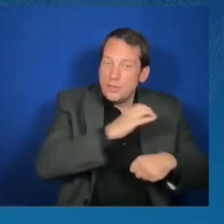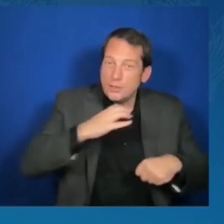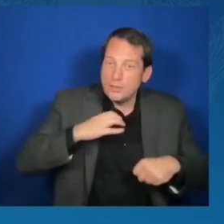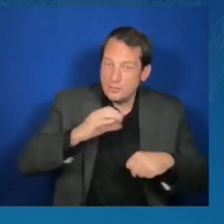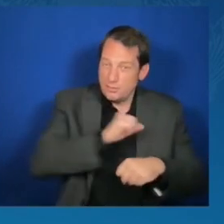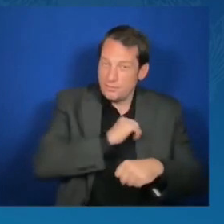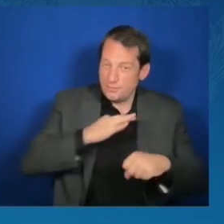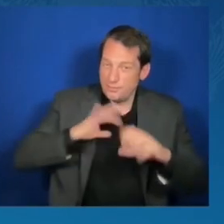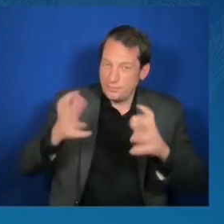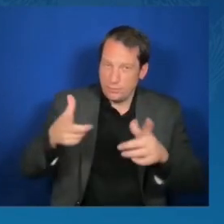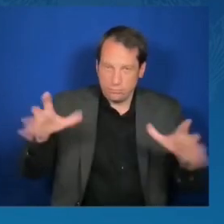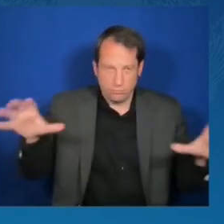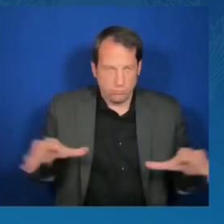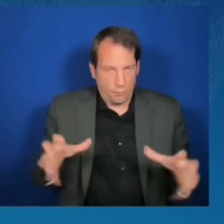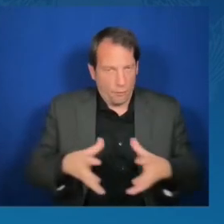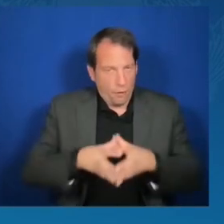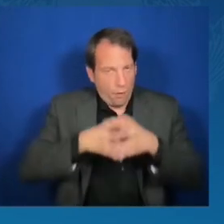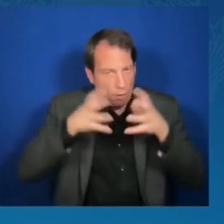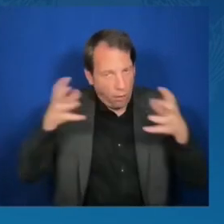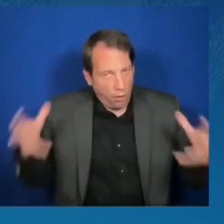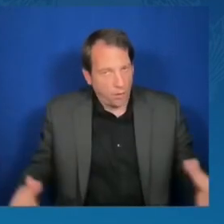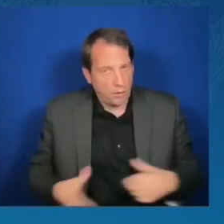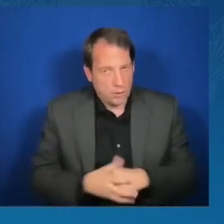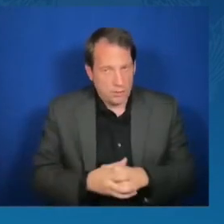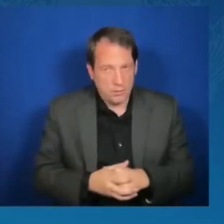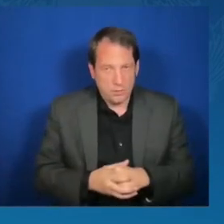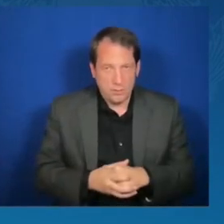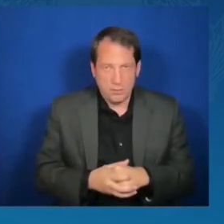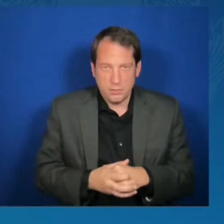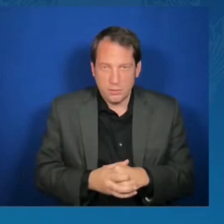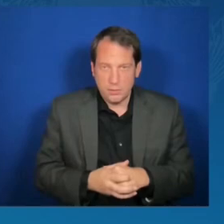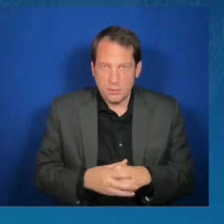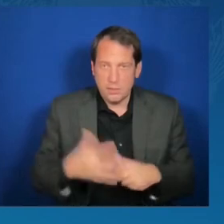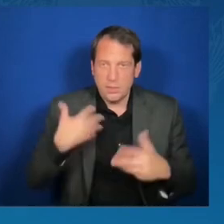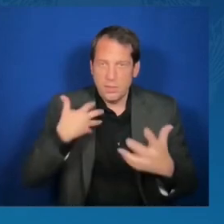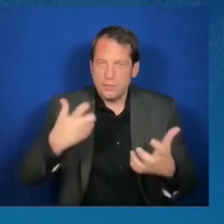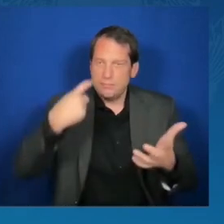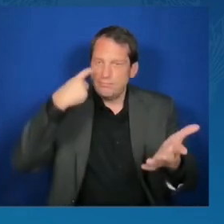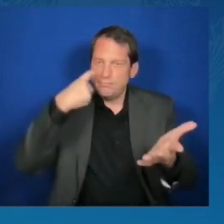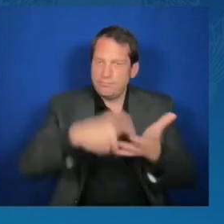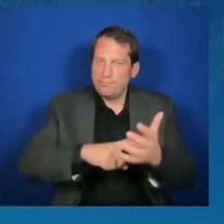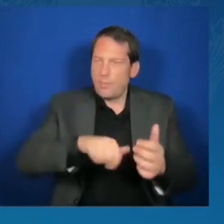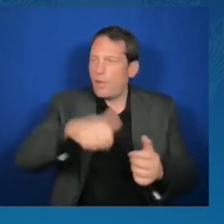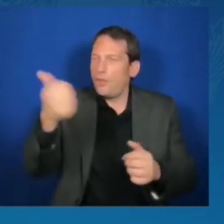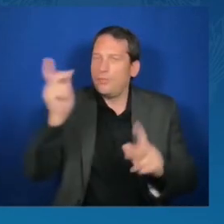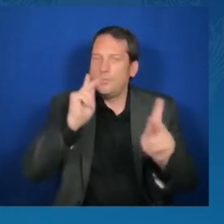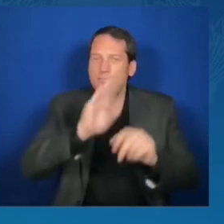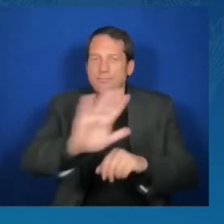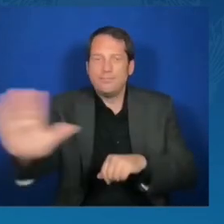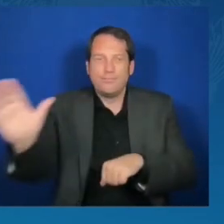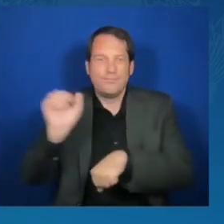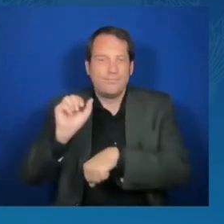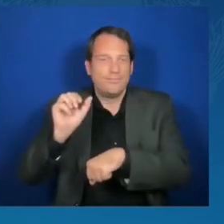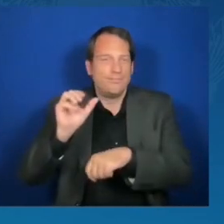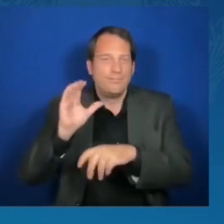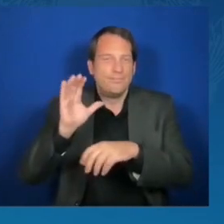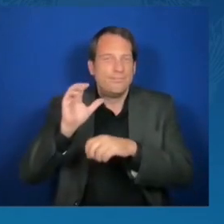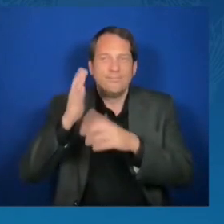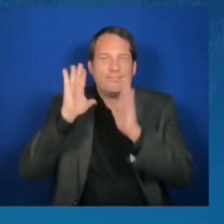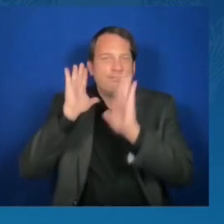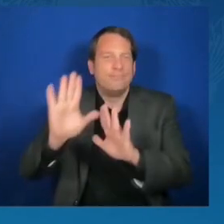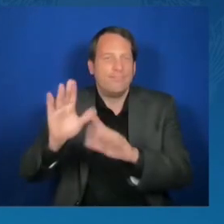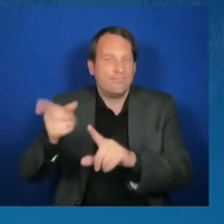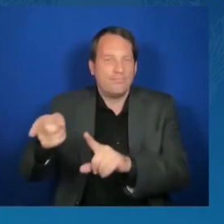And I also want to very much acknowledge the work of another extraordinary diplomat who I've had the privilege of working with and learning from for many years,